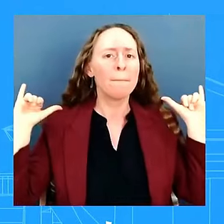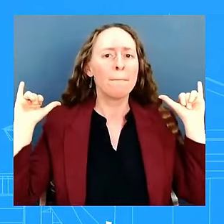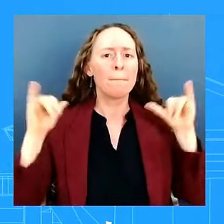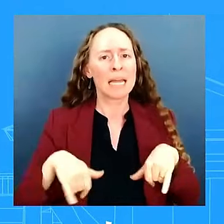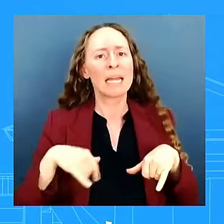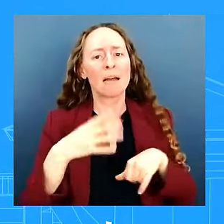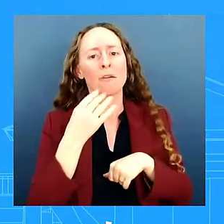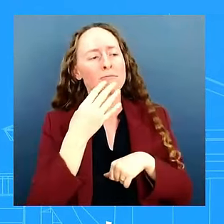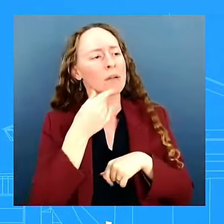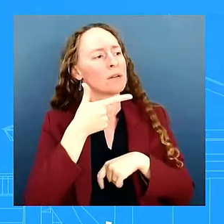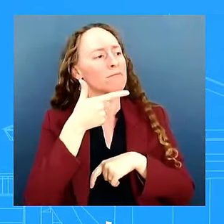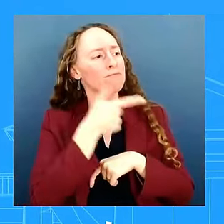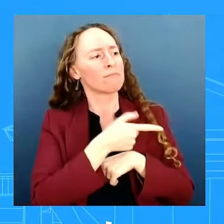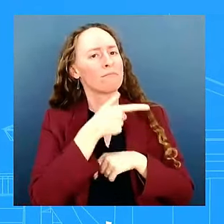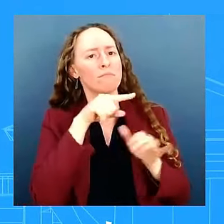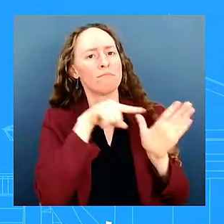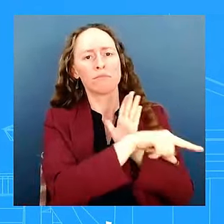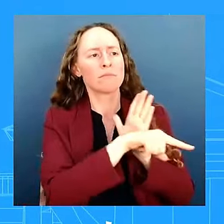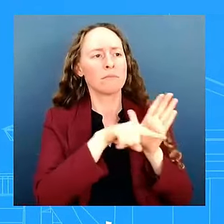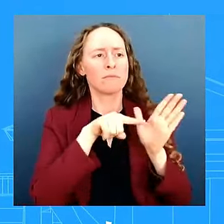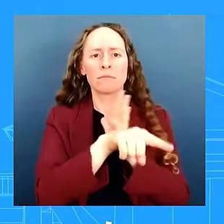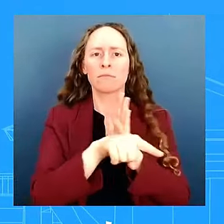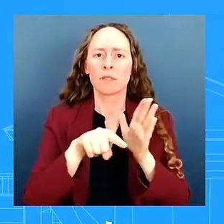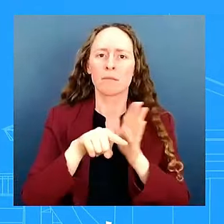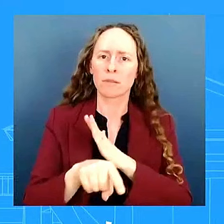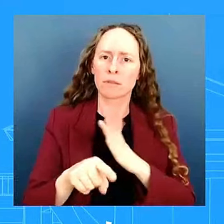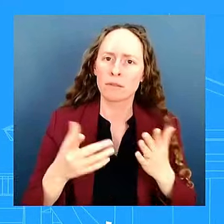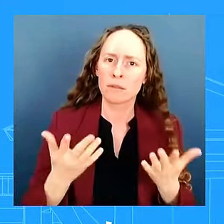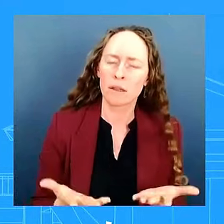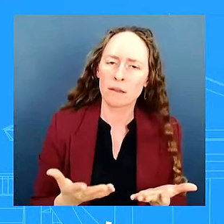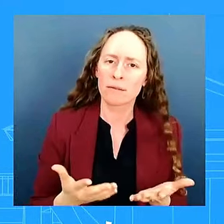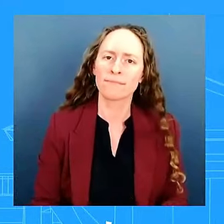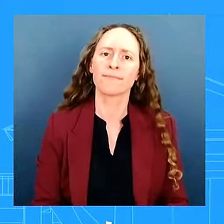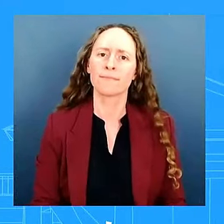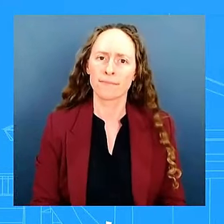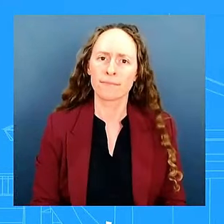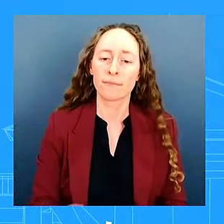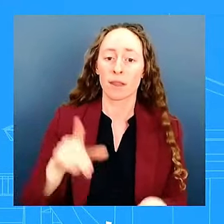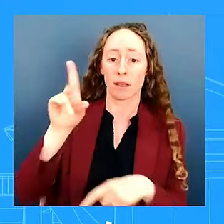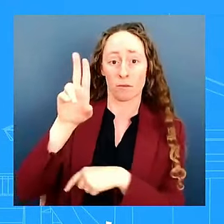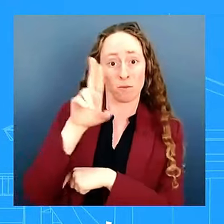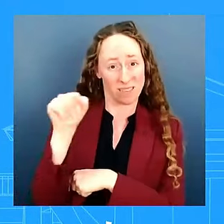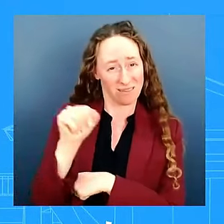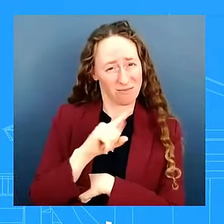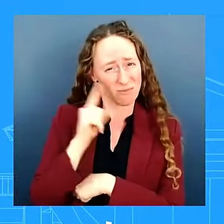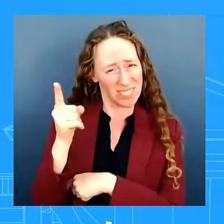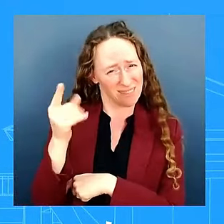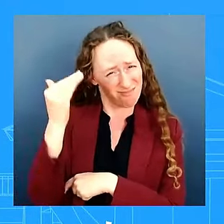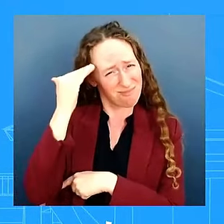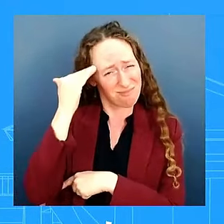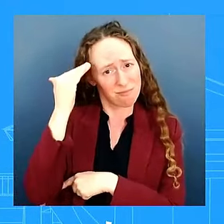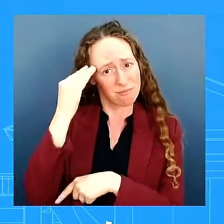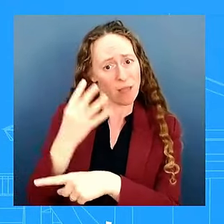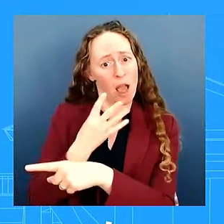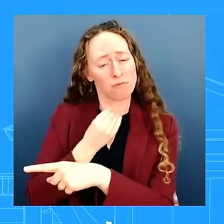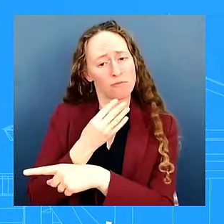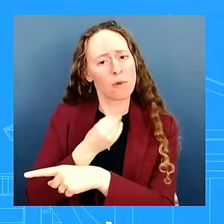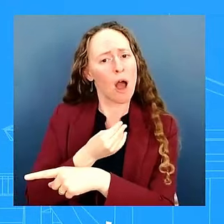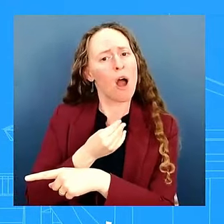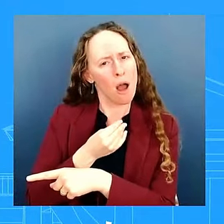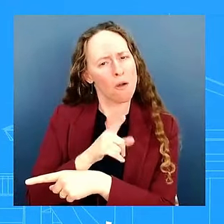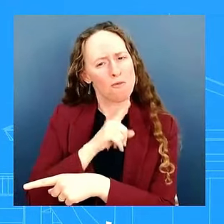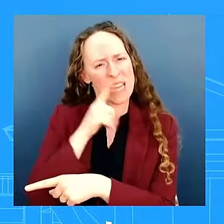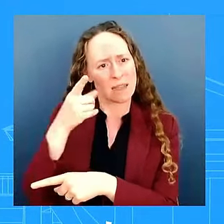came to you and they found actually the people who did it responsible and they held accountable are you satisfied with all this